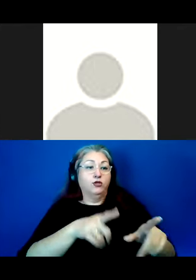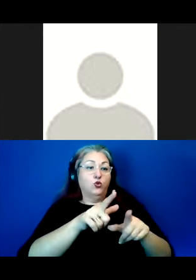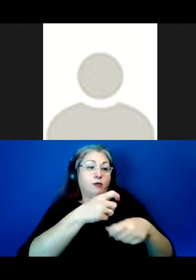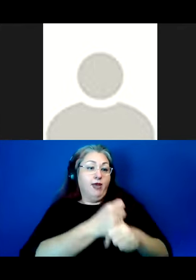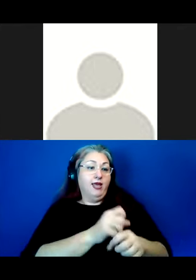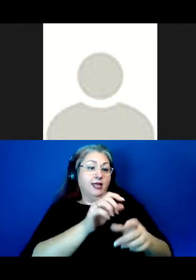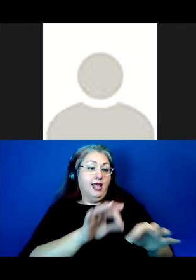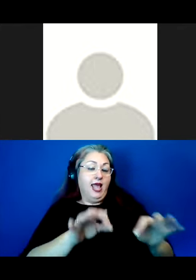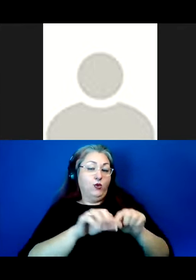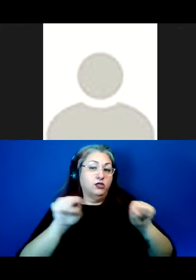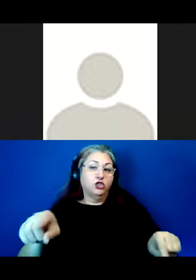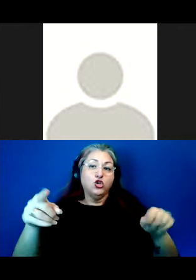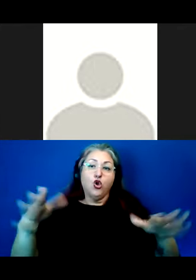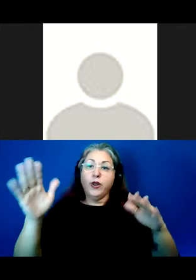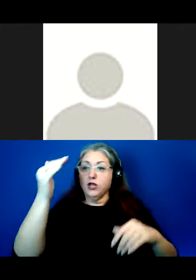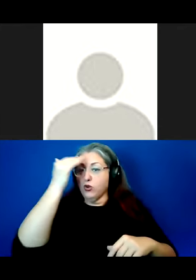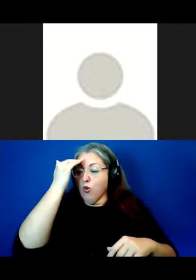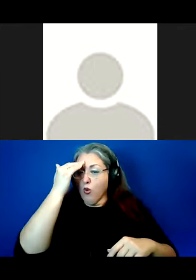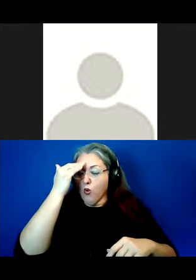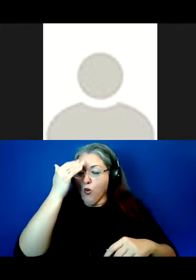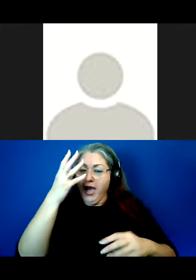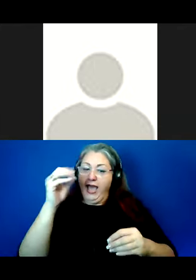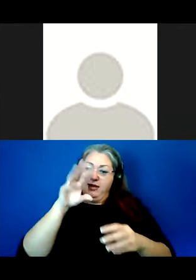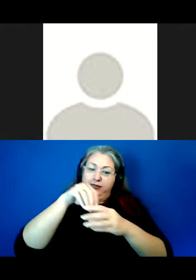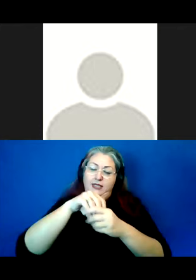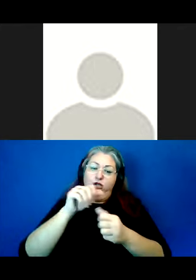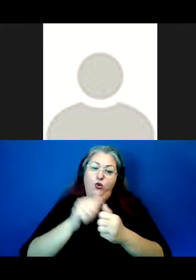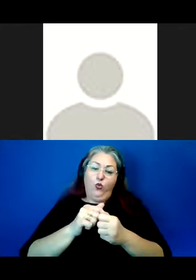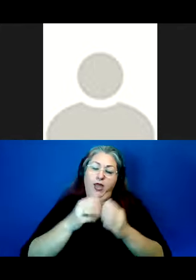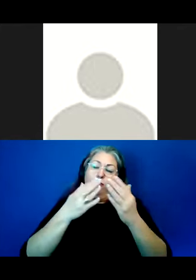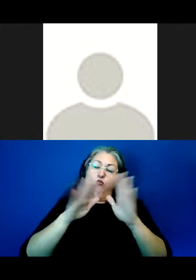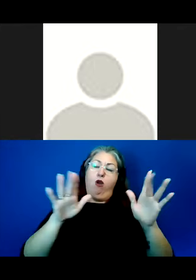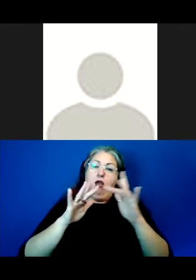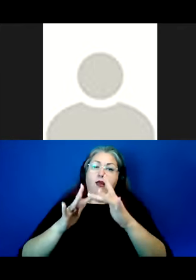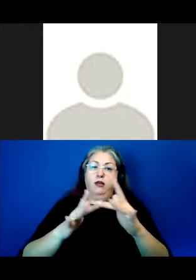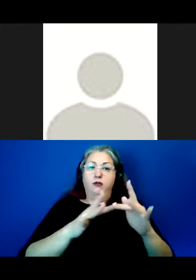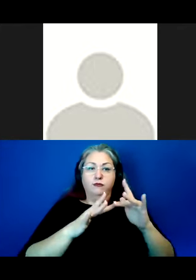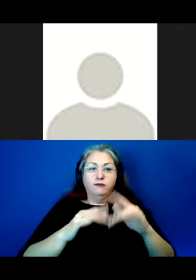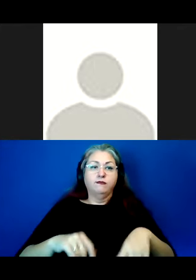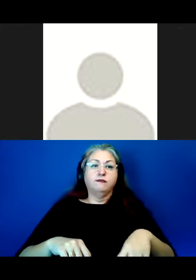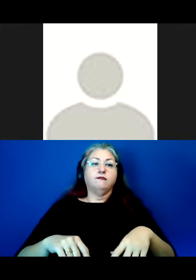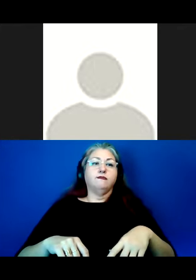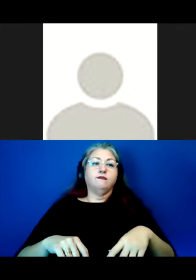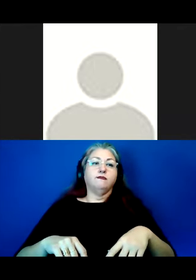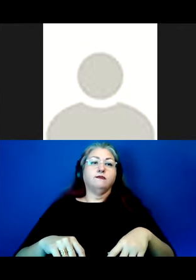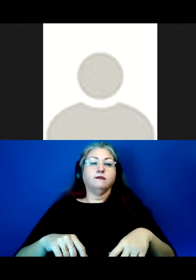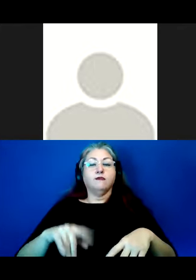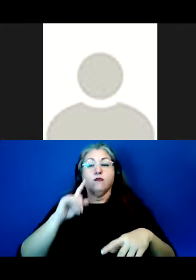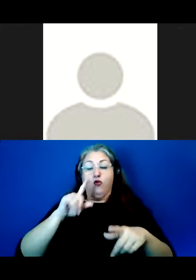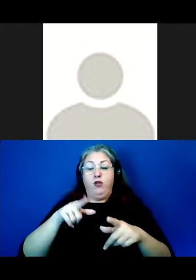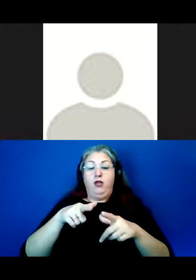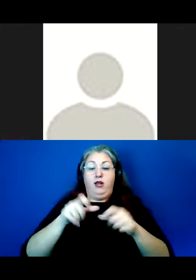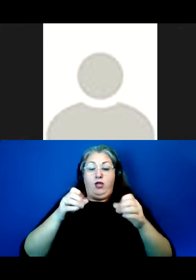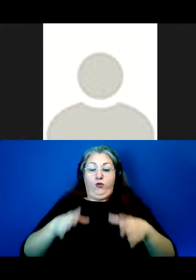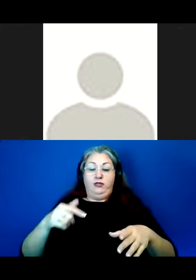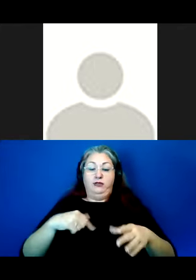are known and considered within their broader relational networks. The positionality of linguistics. linguist is